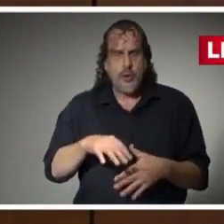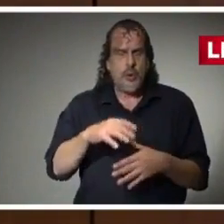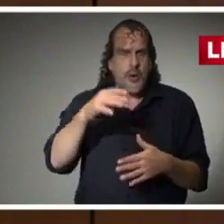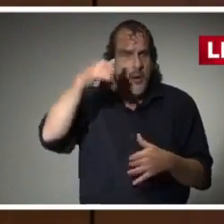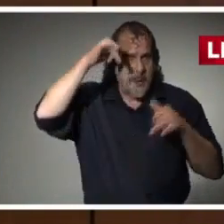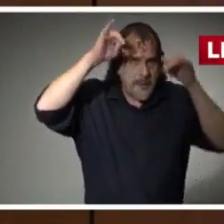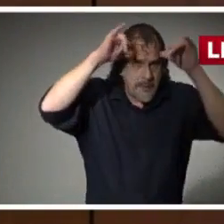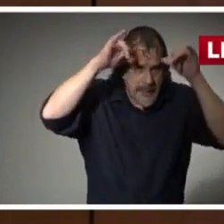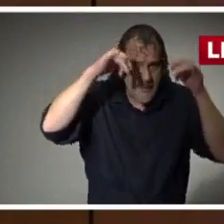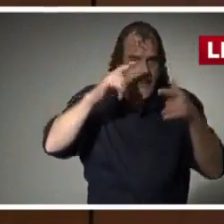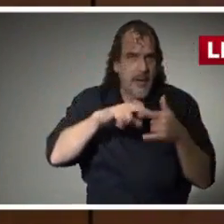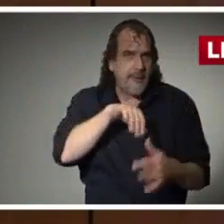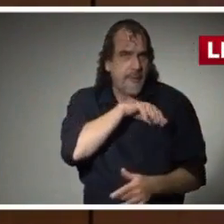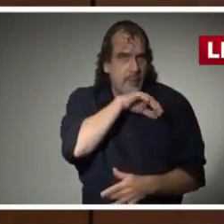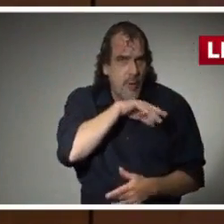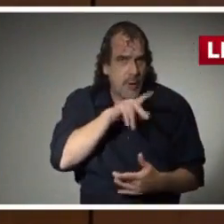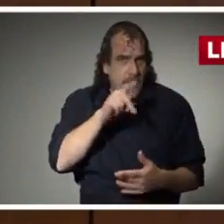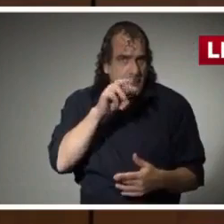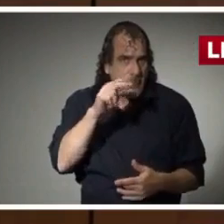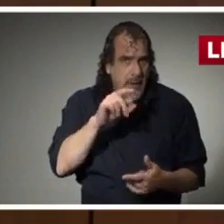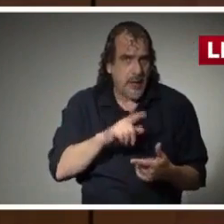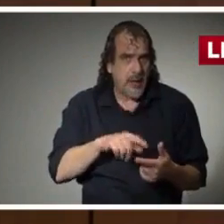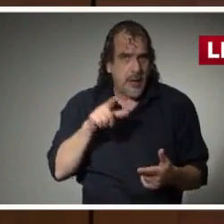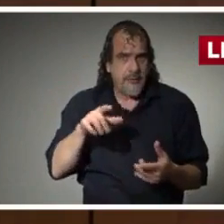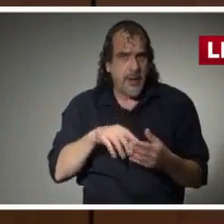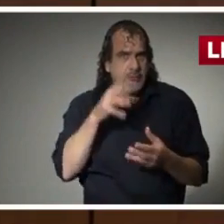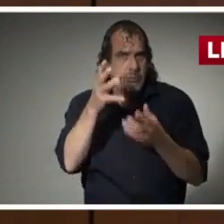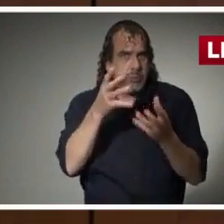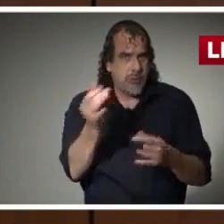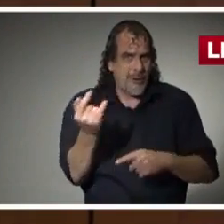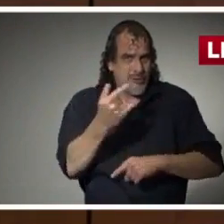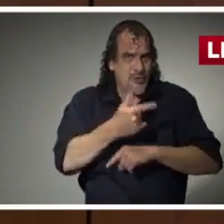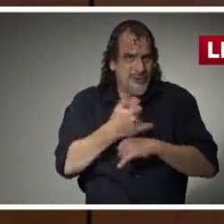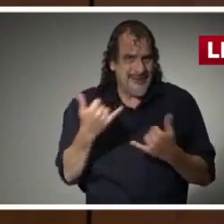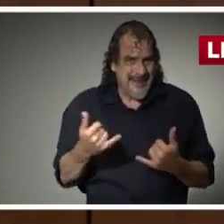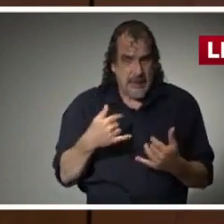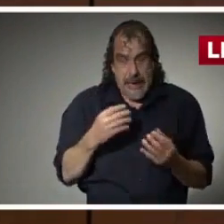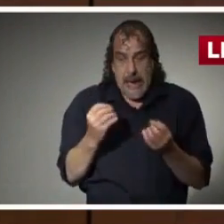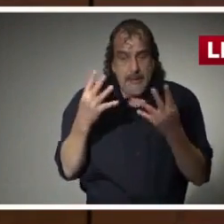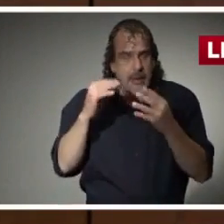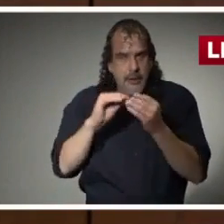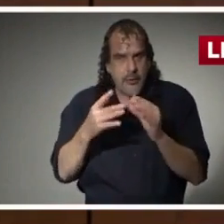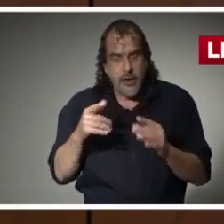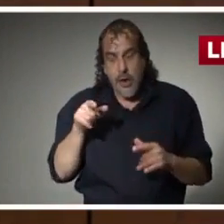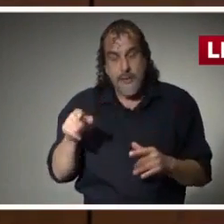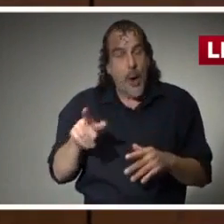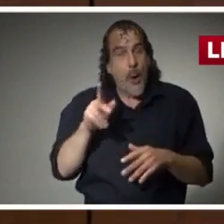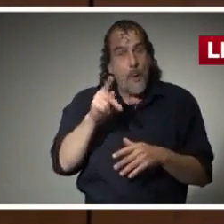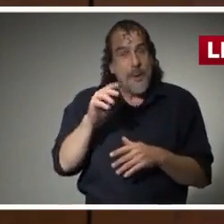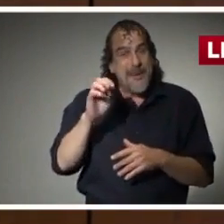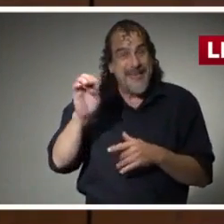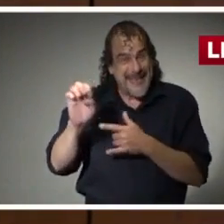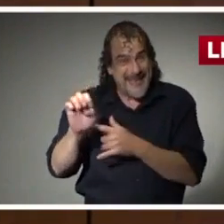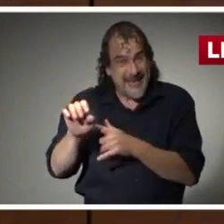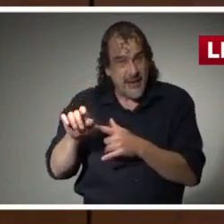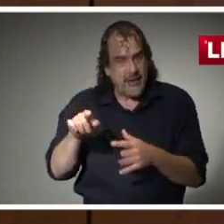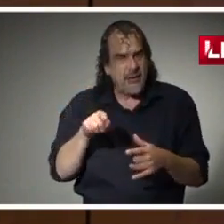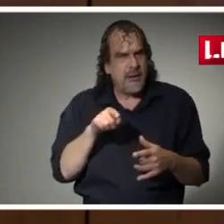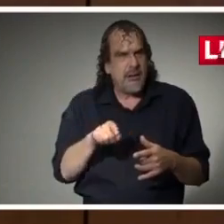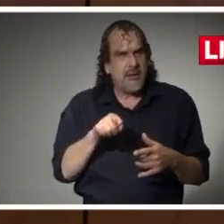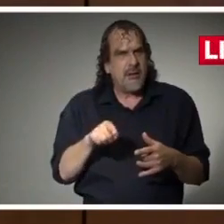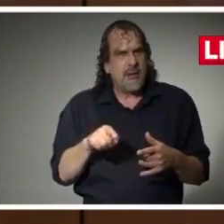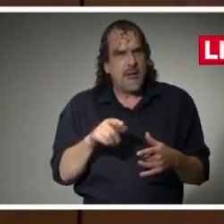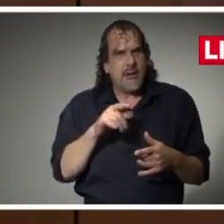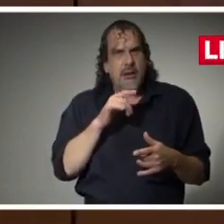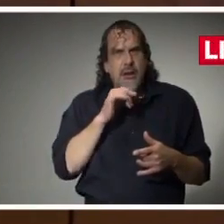pork plants that went out today. And there's going to be a similar variety of that. One thing I'd like to point out about those types of PPE, that PPE is not has not